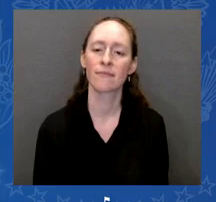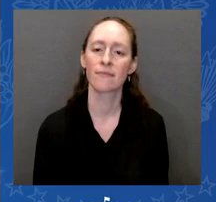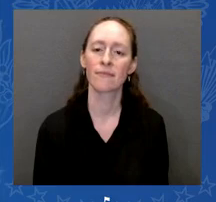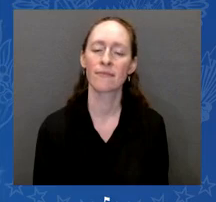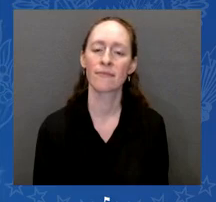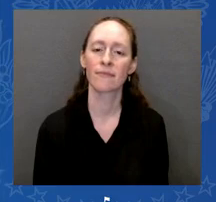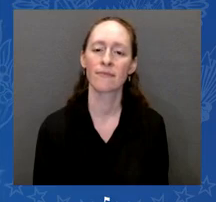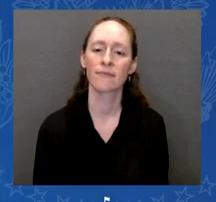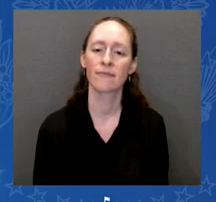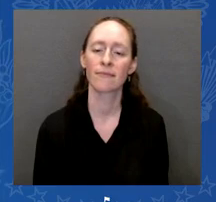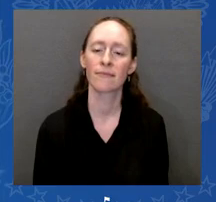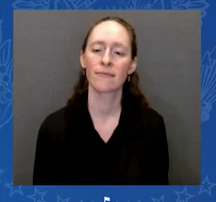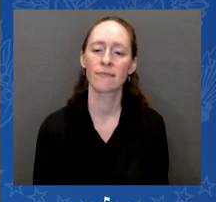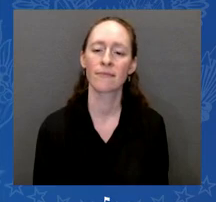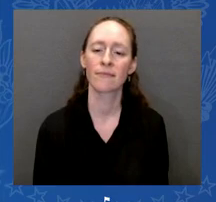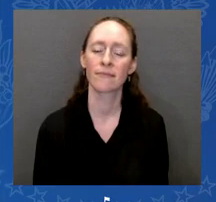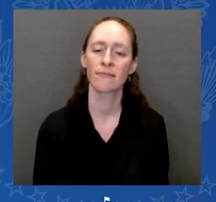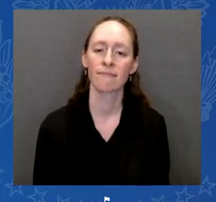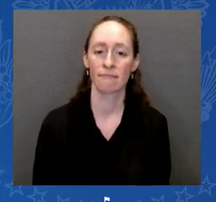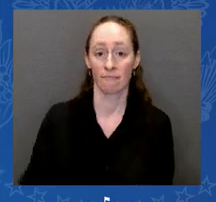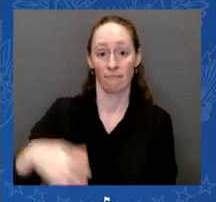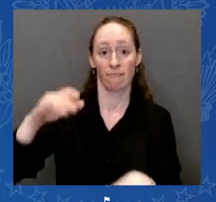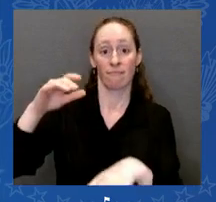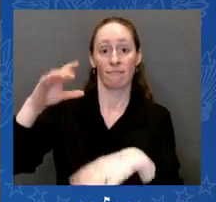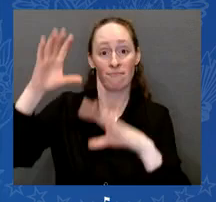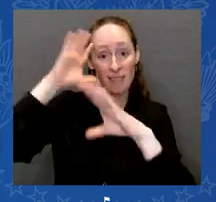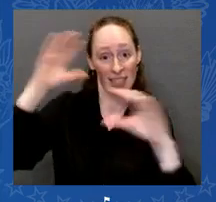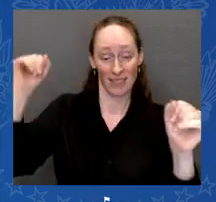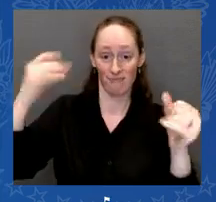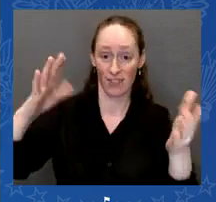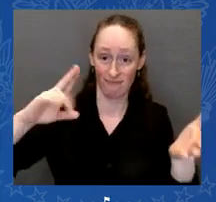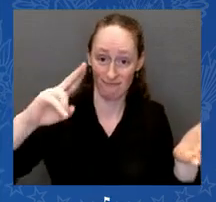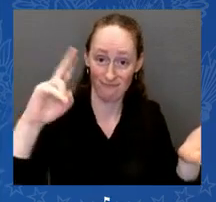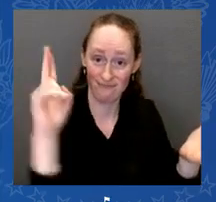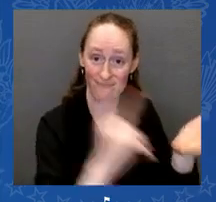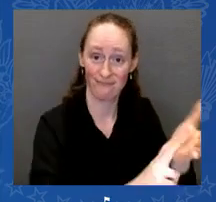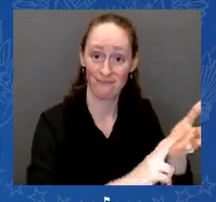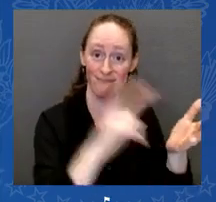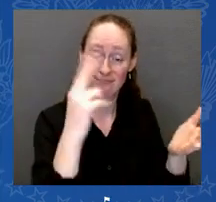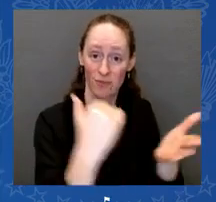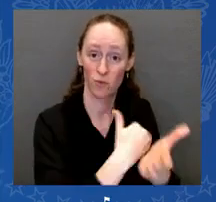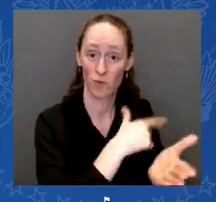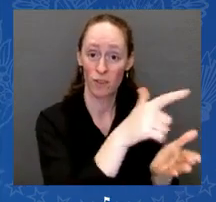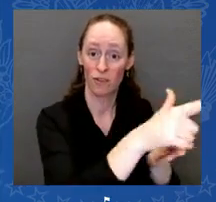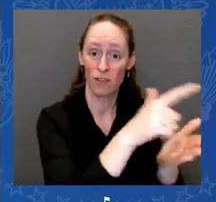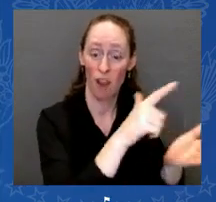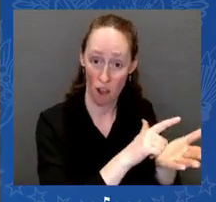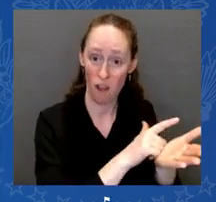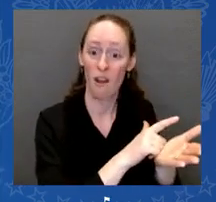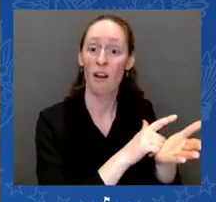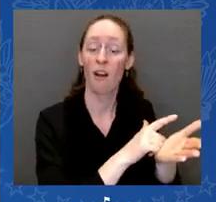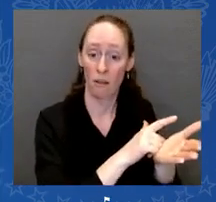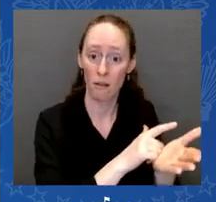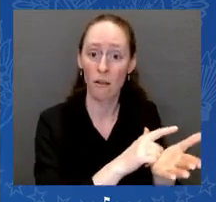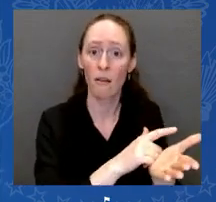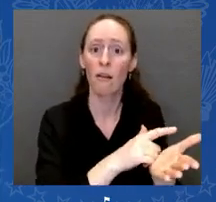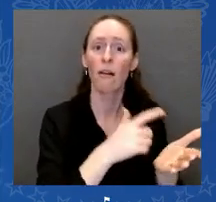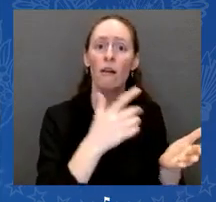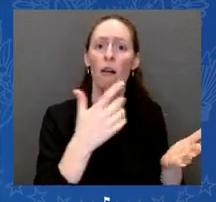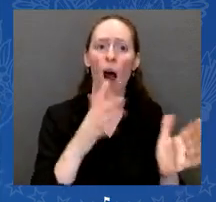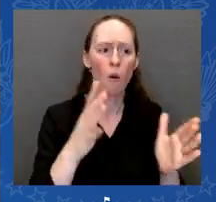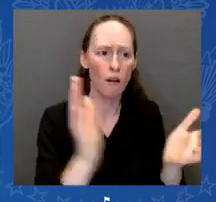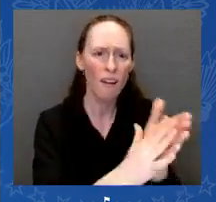that bill, before he started demanding that Congress do more universal background checks and a ban on assault weapons.